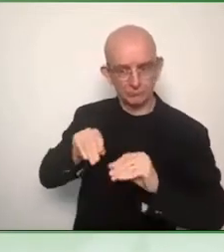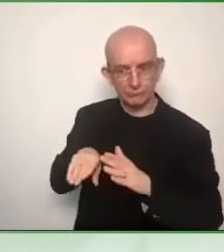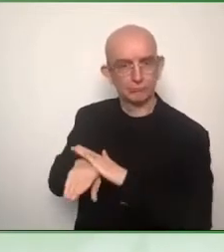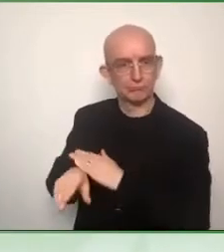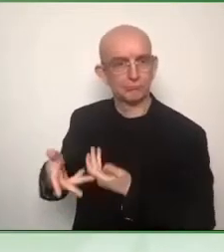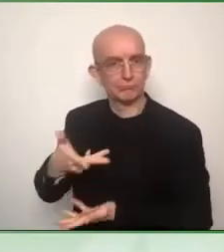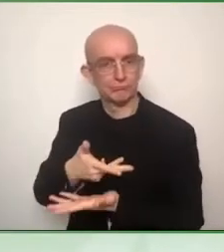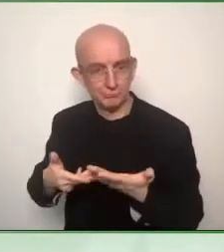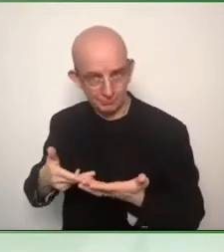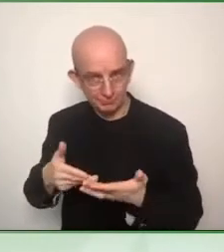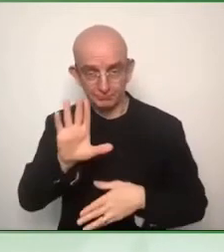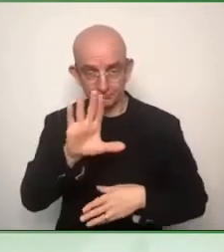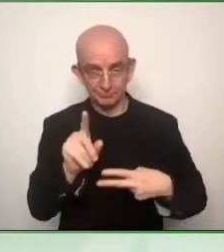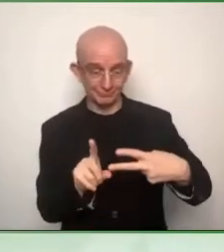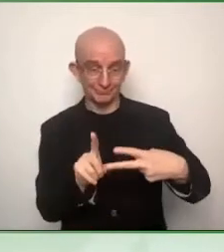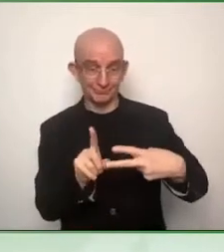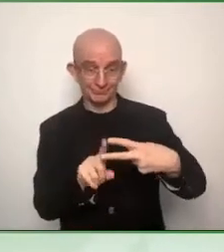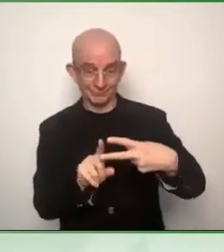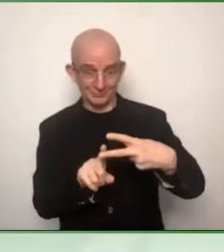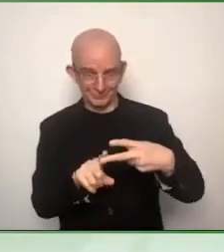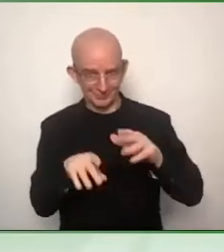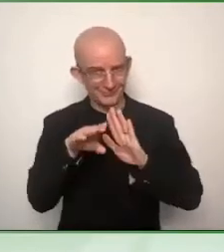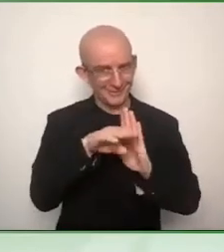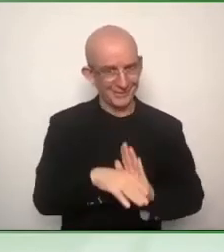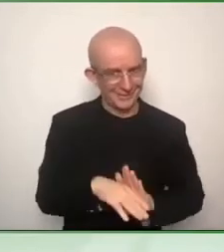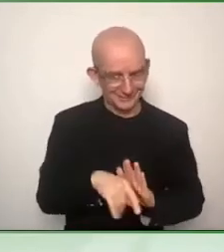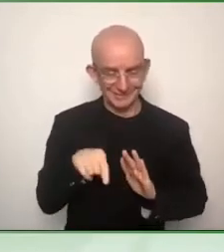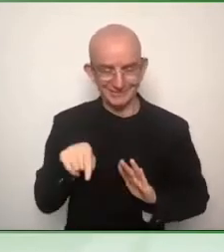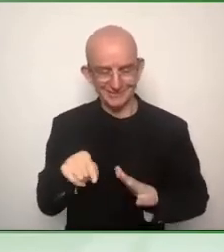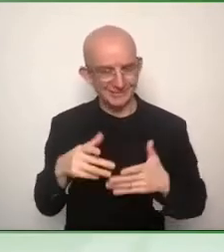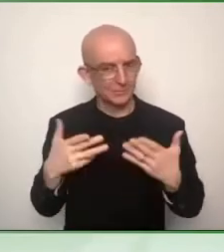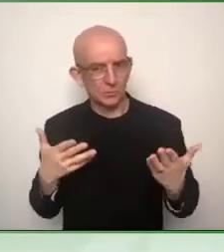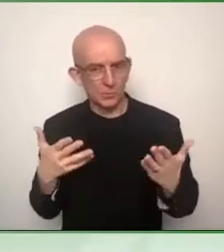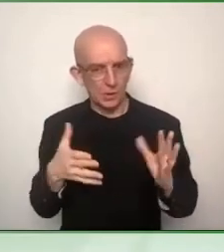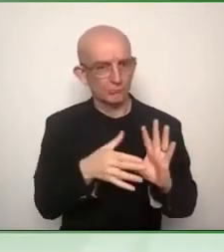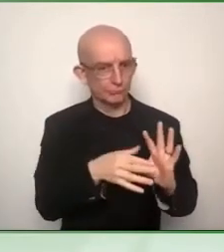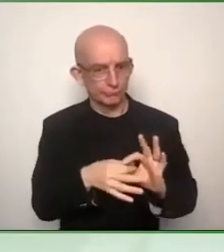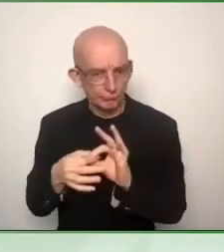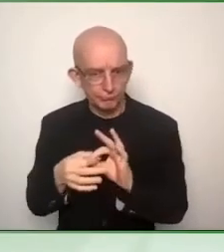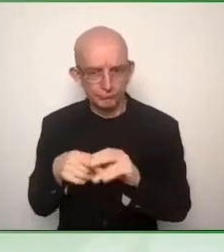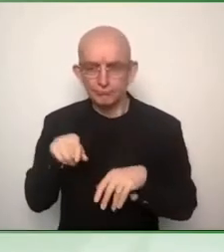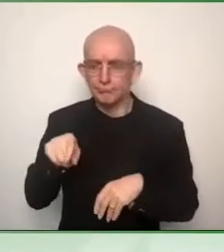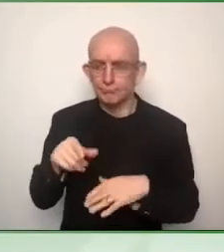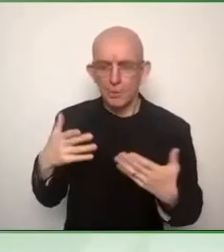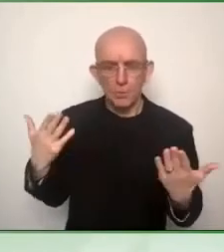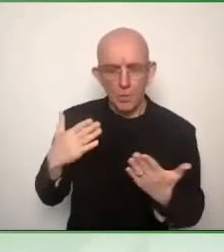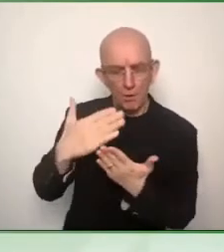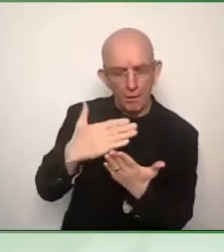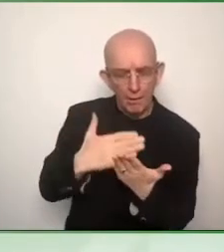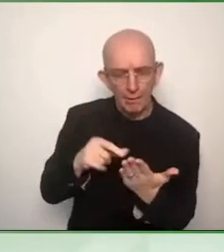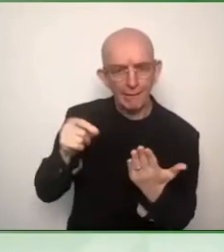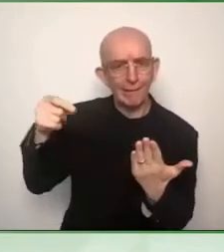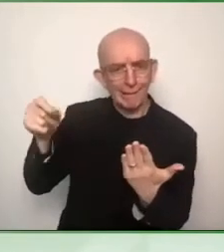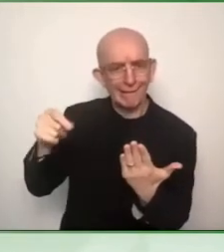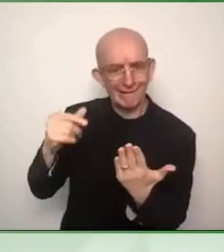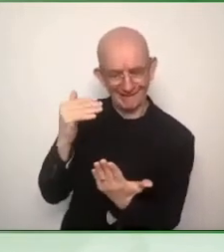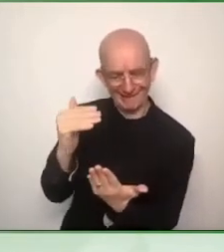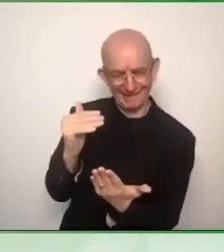we have for those lists of products and services, which are mainly, they have a very strong ICT component.